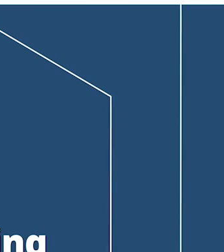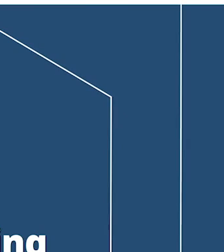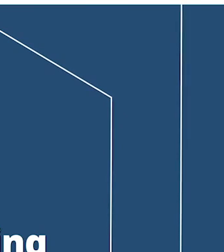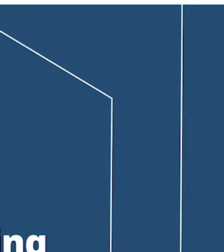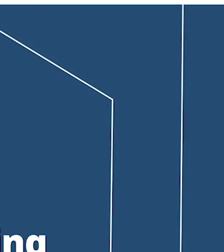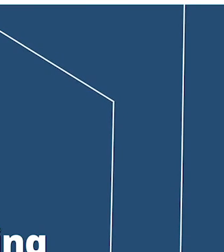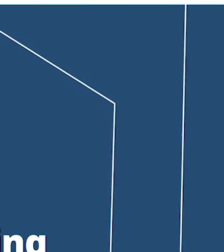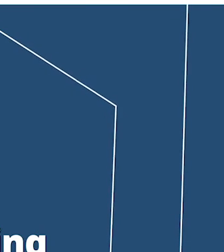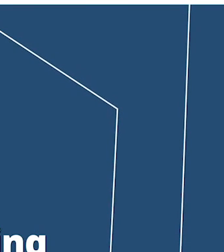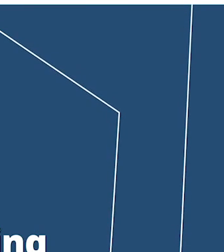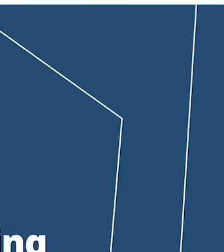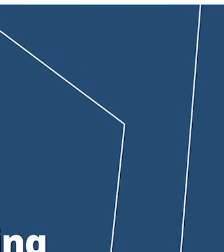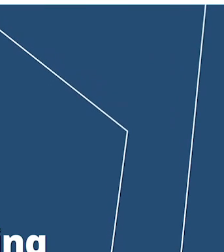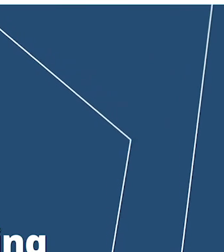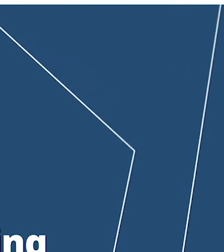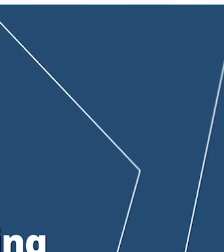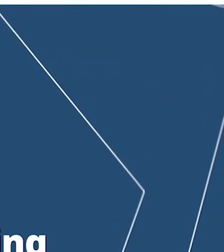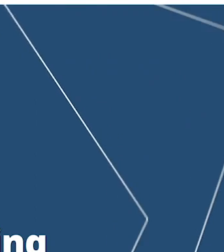much.